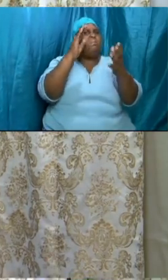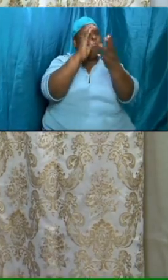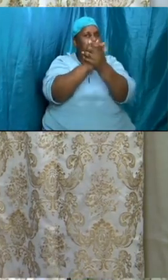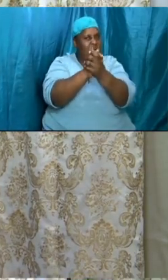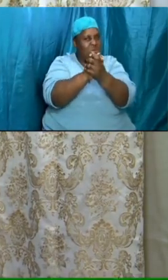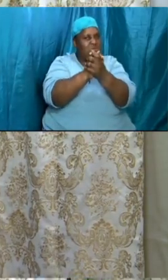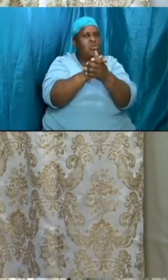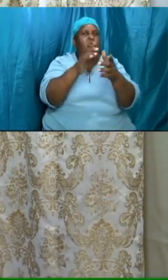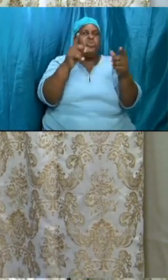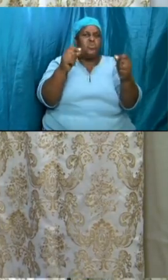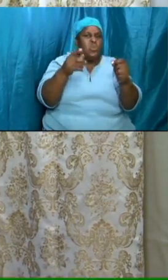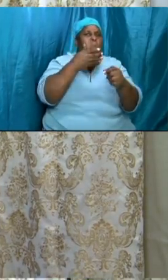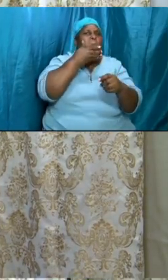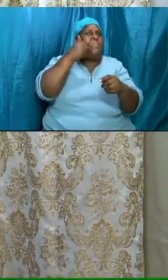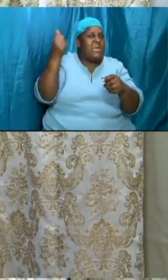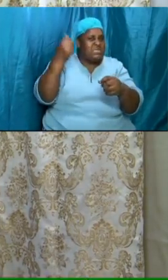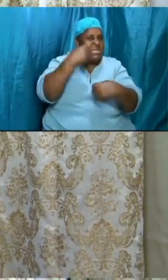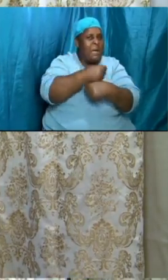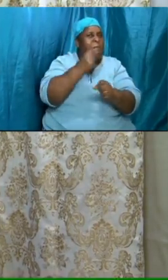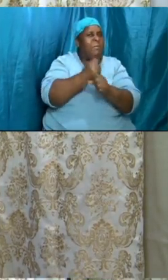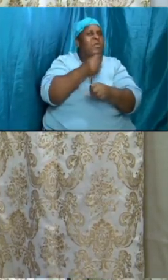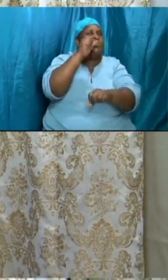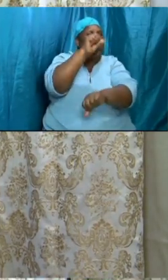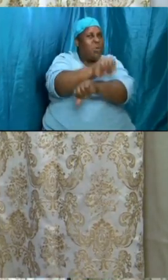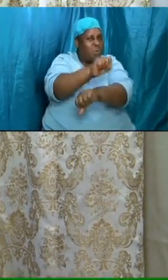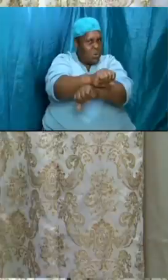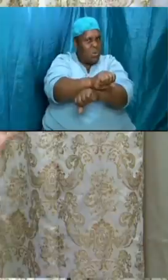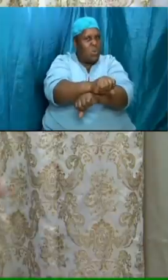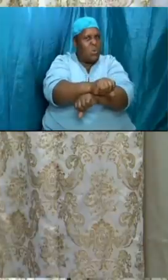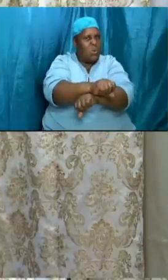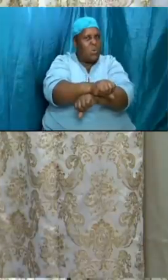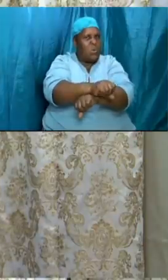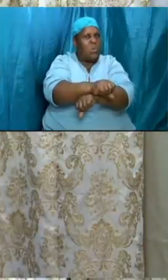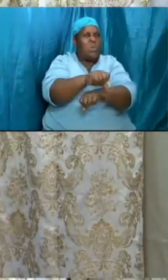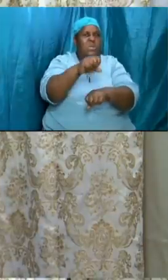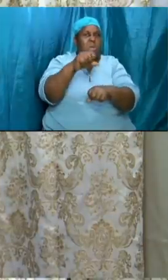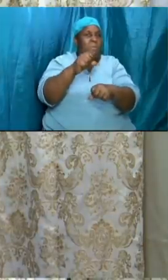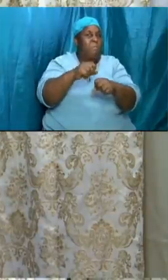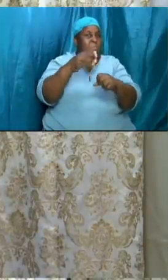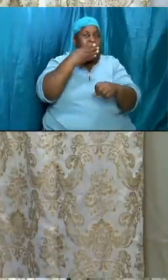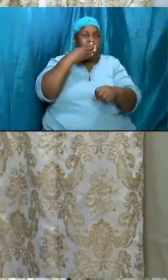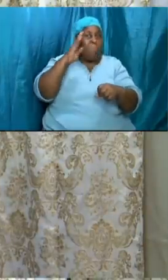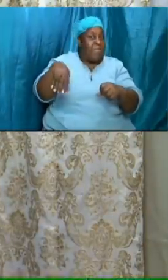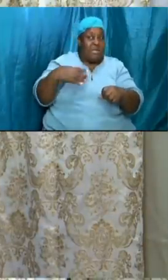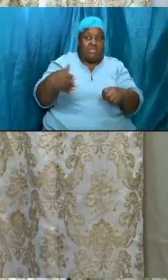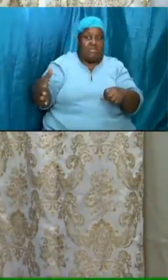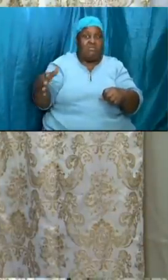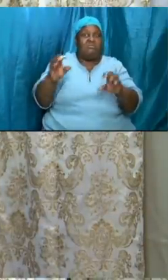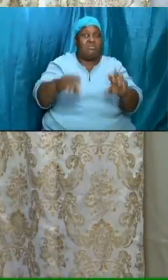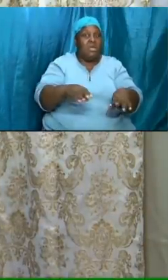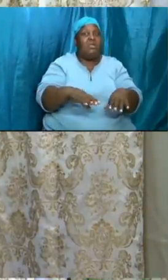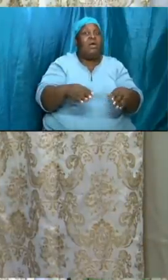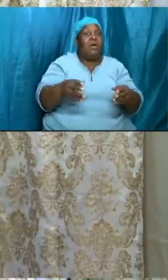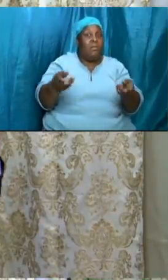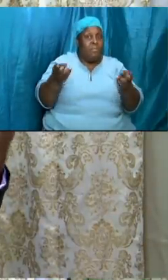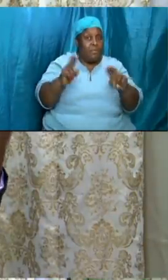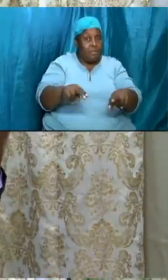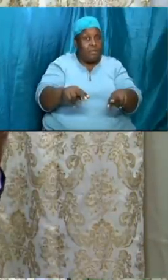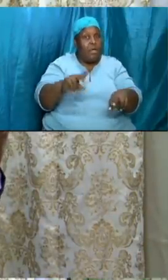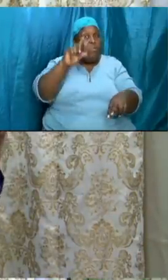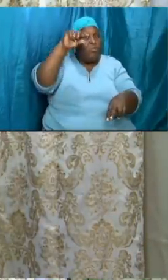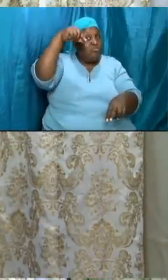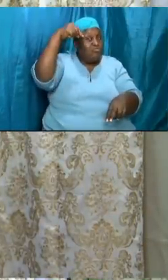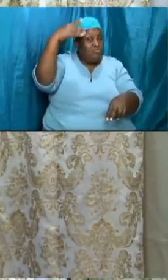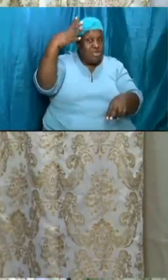do our best and let it work this terrible things can happen but gracious is god